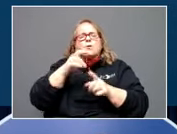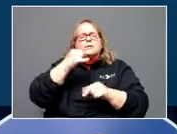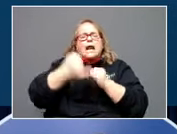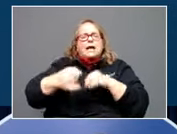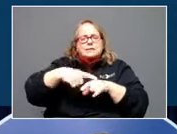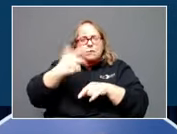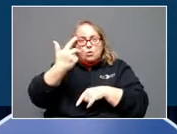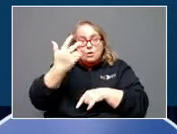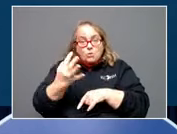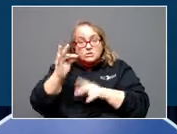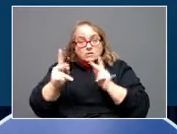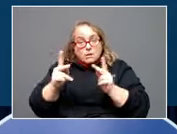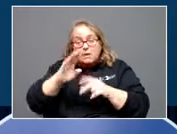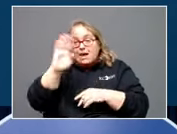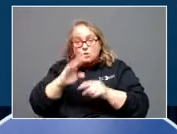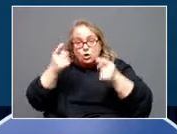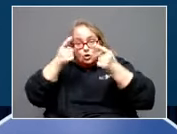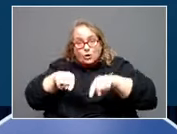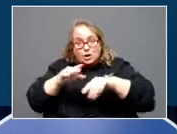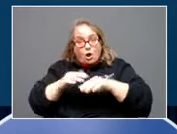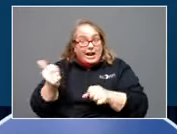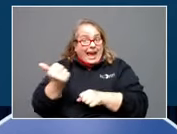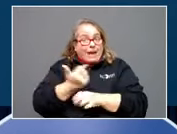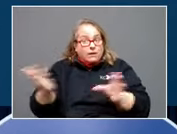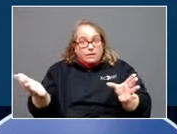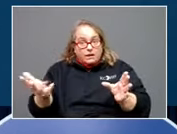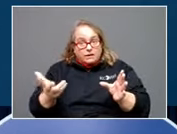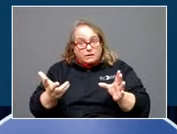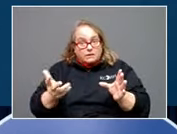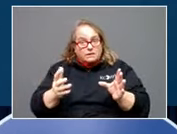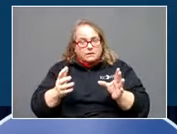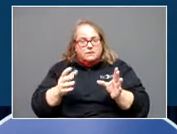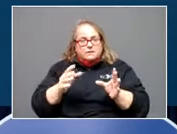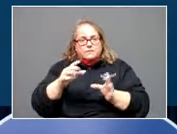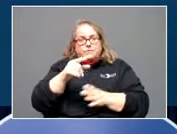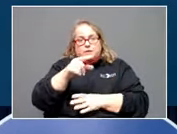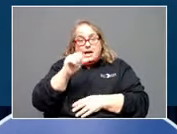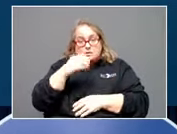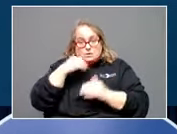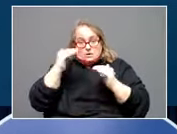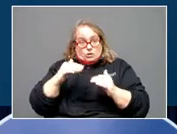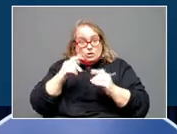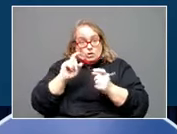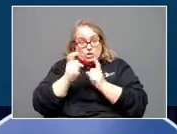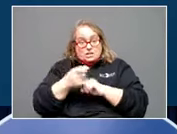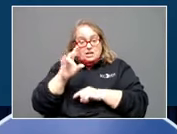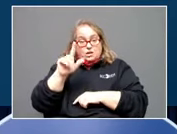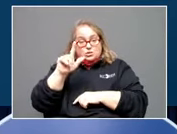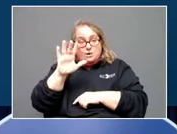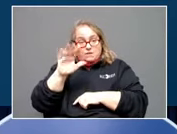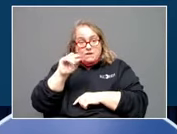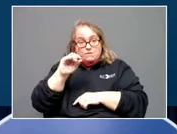is positive, but it's got to be better. And then as we go down through our numbers, the one that's changed, 25 to 39